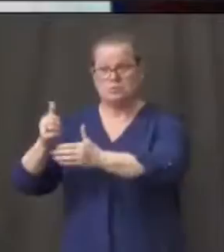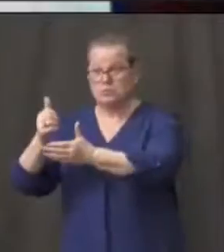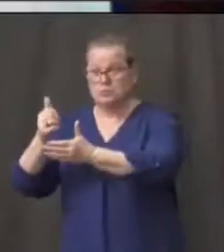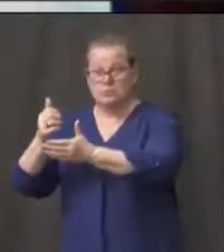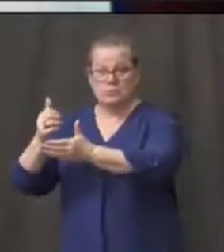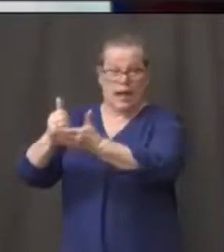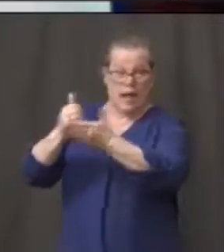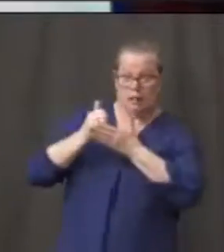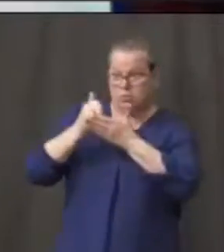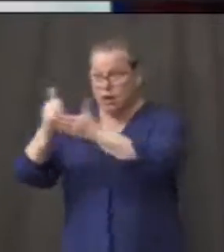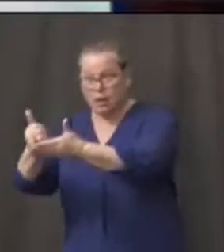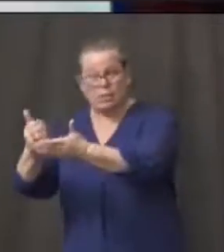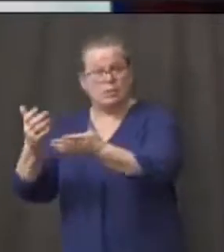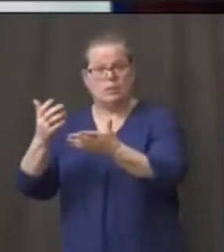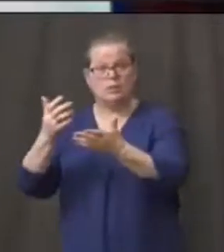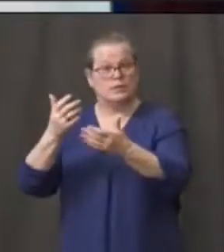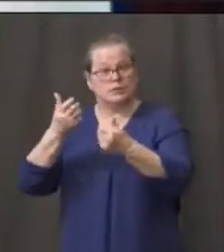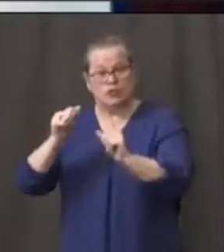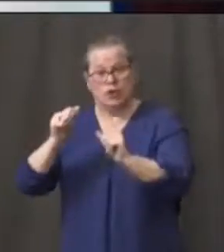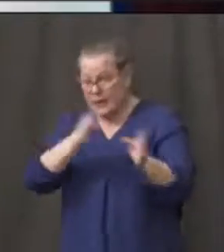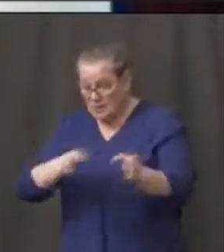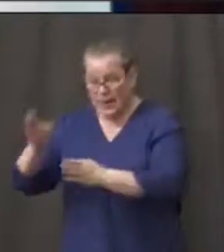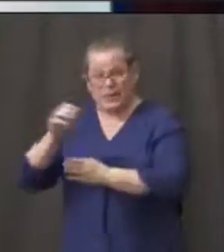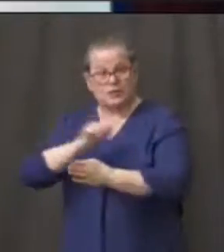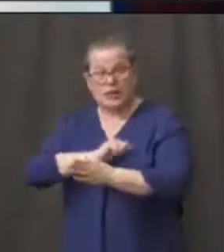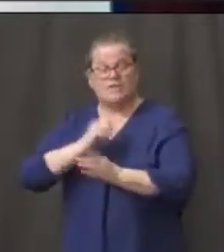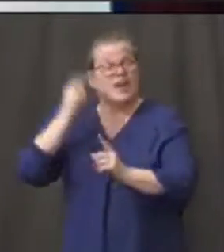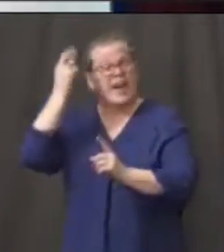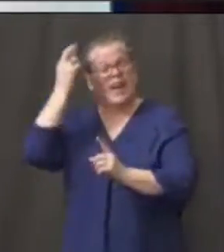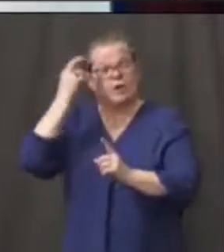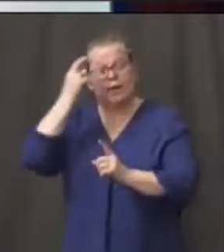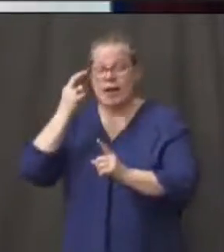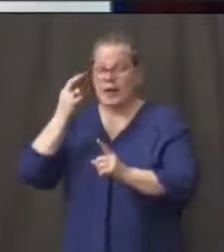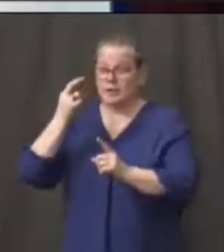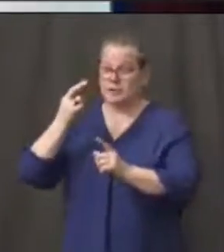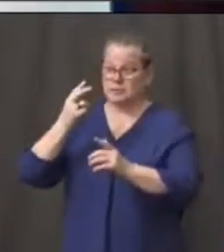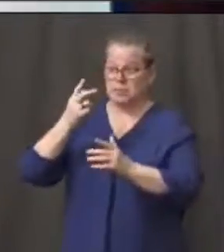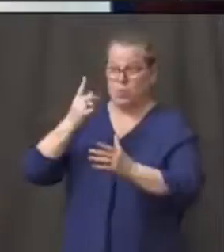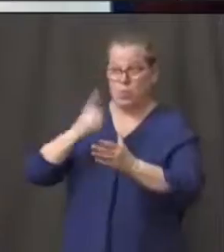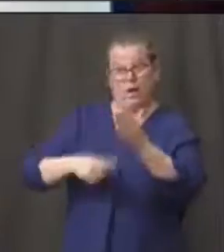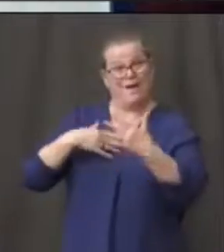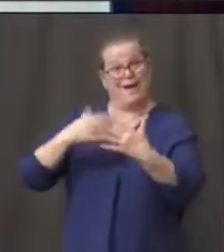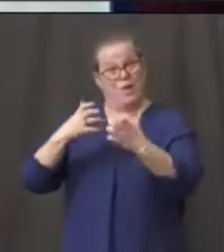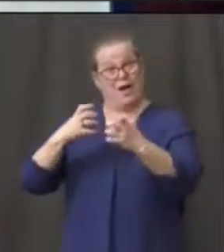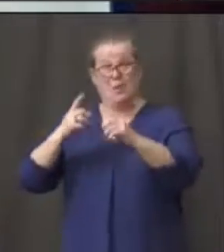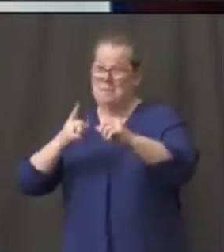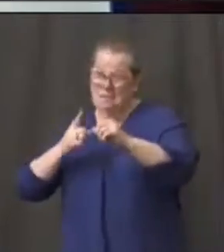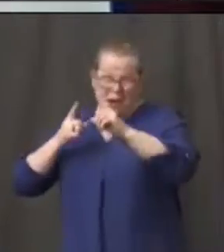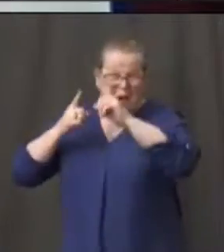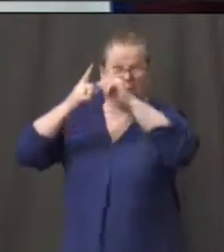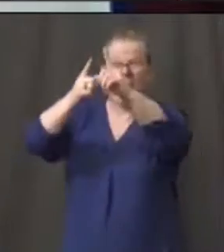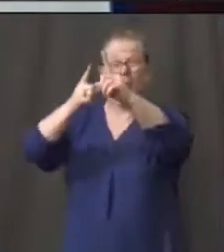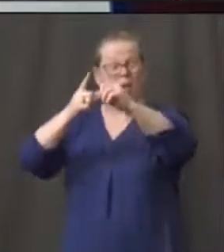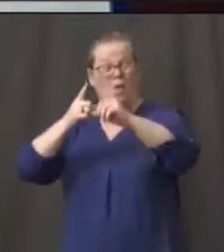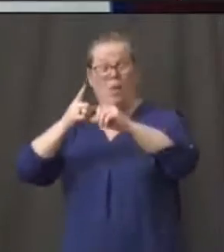If you try to do it all yourself, you're never going to get the job done that you want to get done and you're not going to serve your residents well.